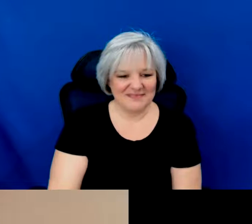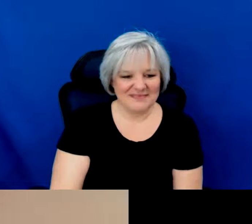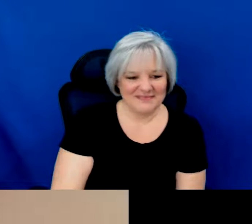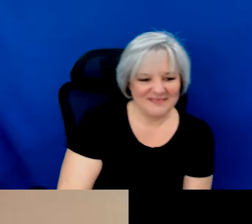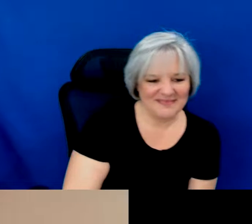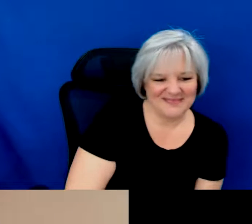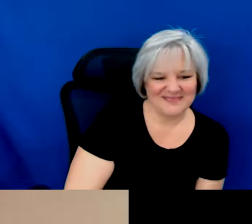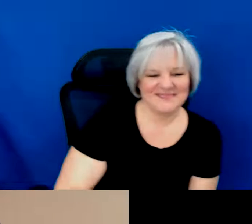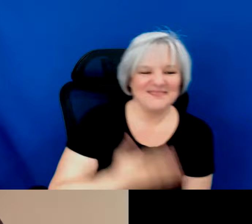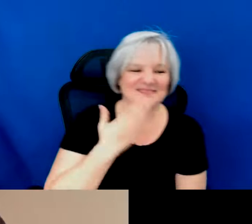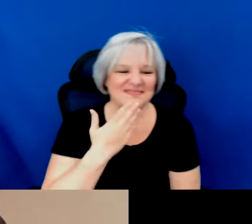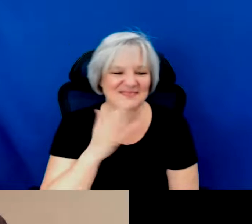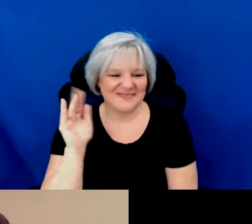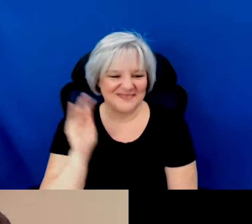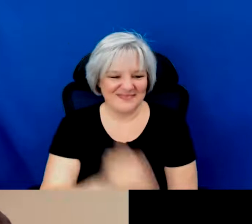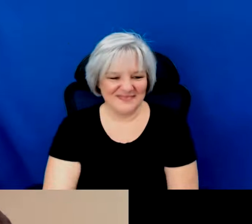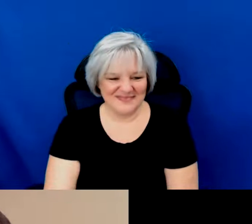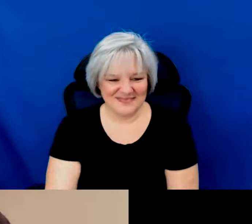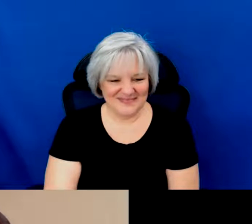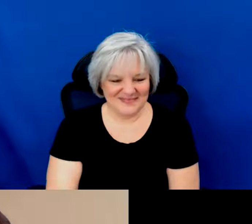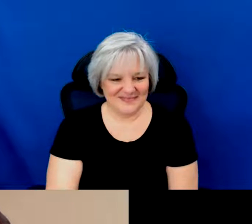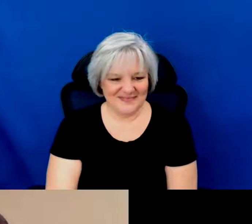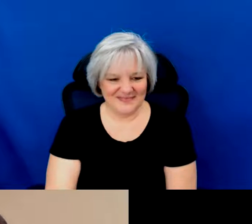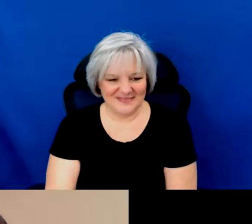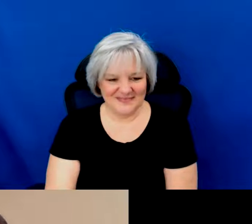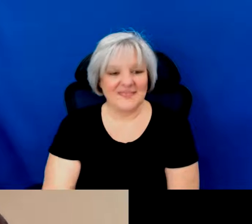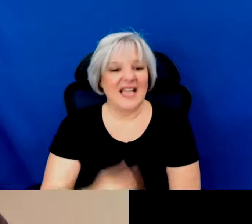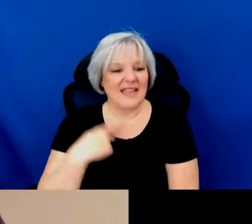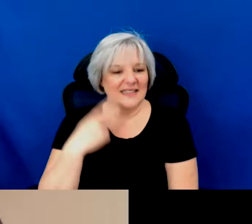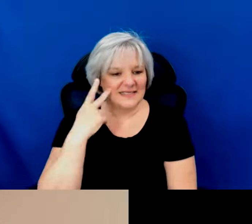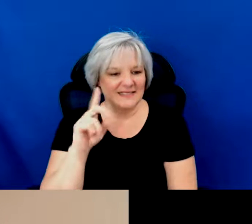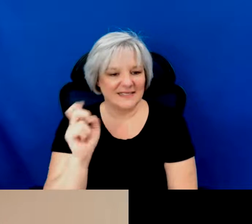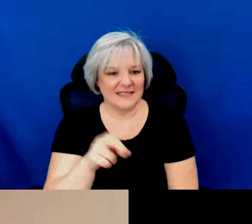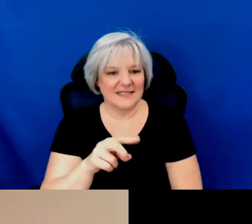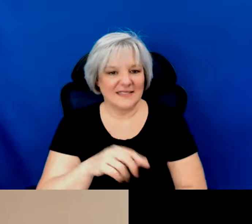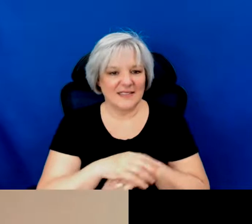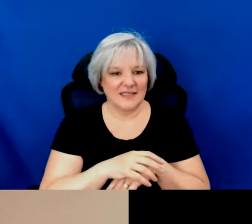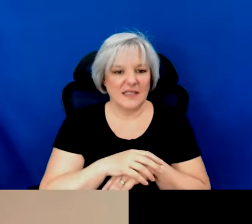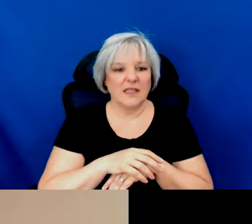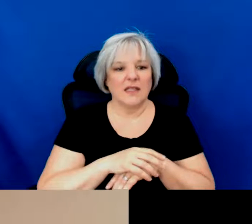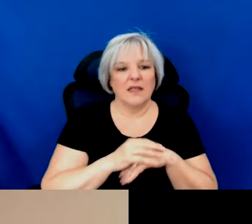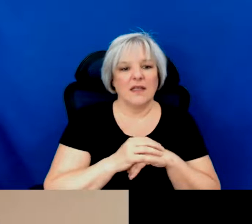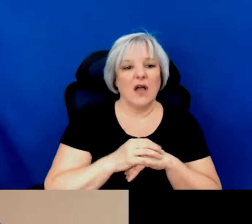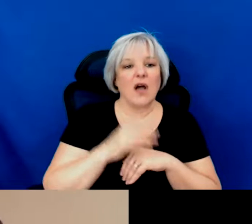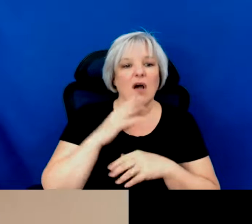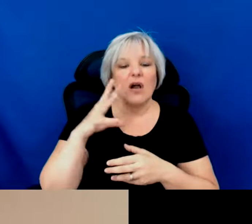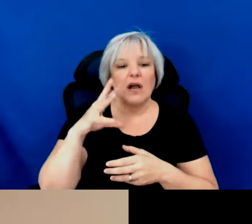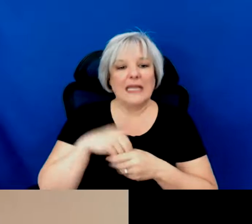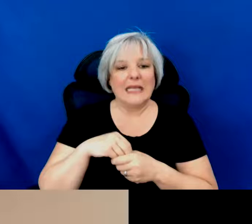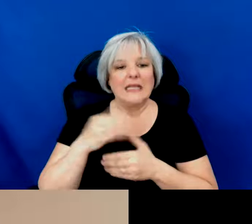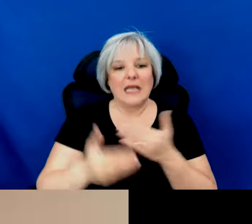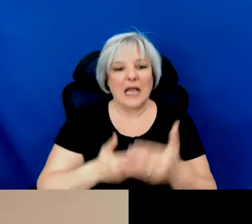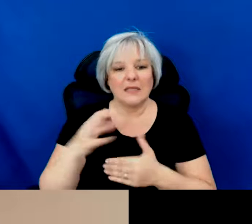Thank you, everyone. And I'm seeing a question in the Q&A. Are in-kind donations allowed? Yes.